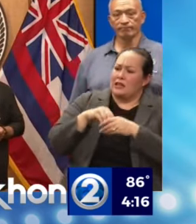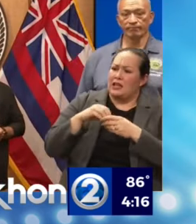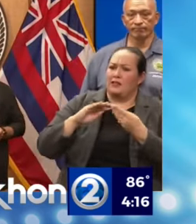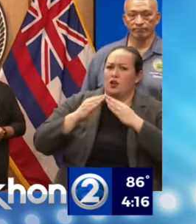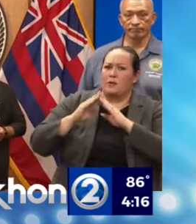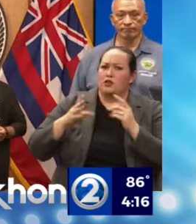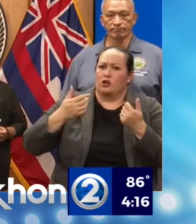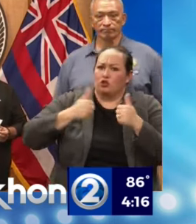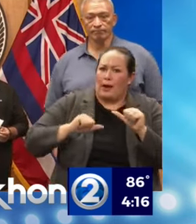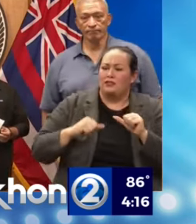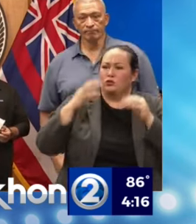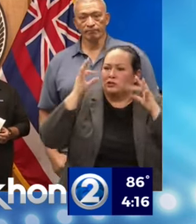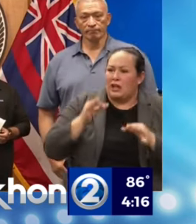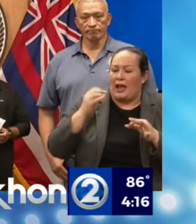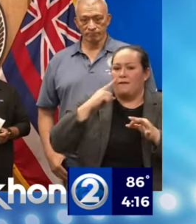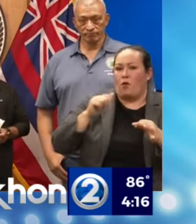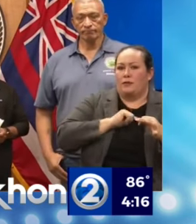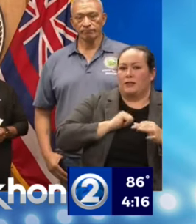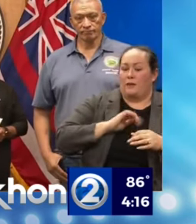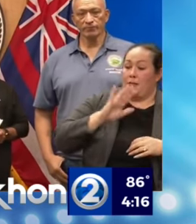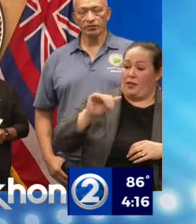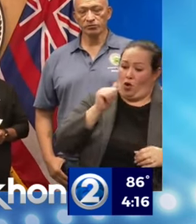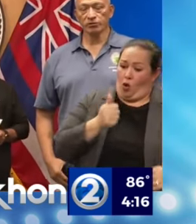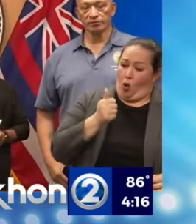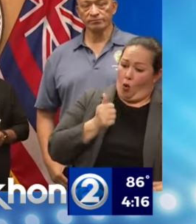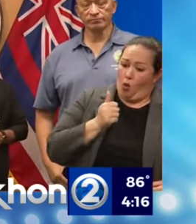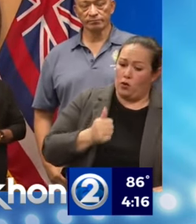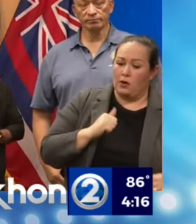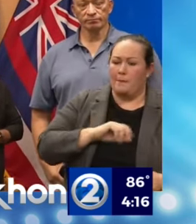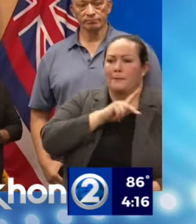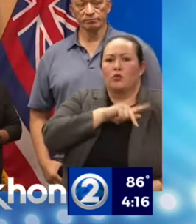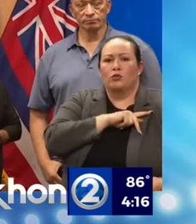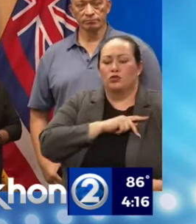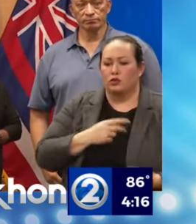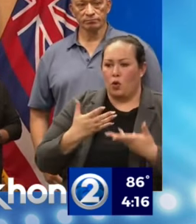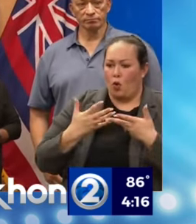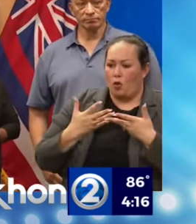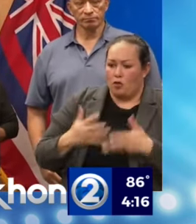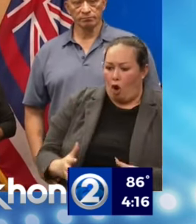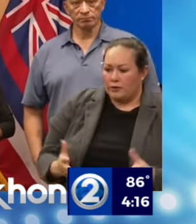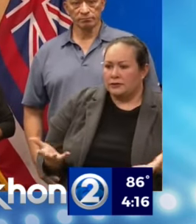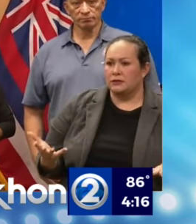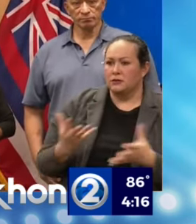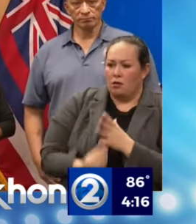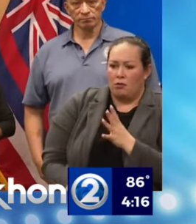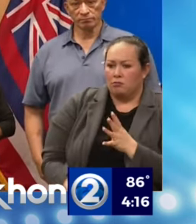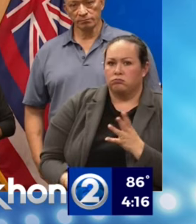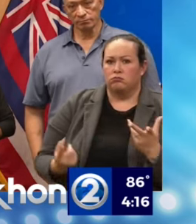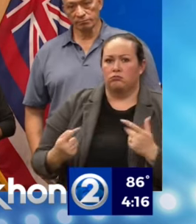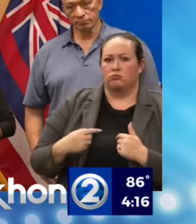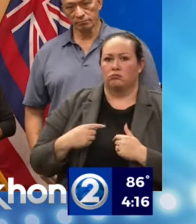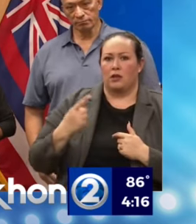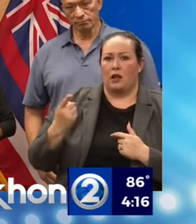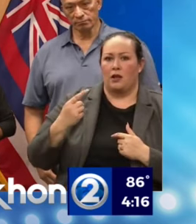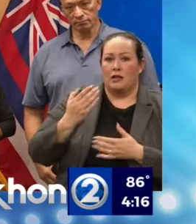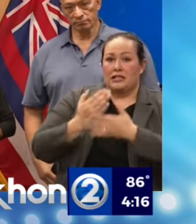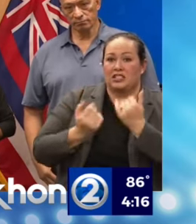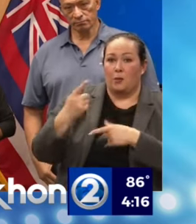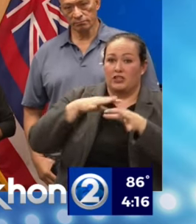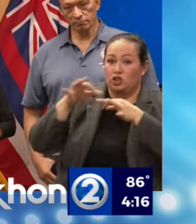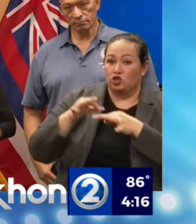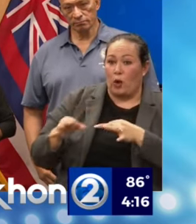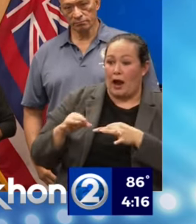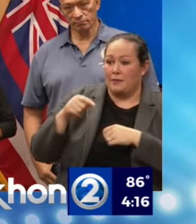to discern for themselves their own personal loss. Understood. And earlier, I think someone described these maps.